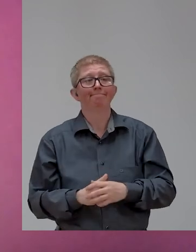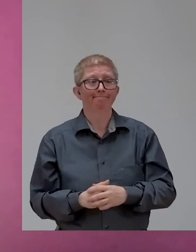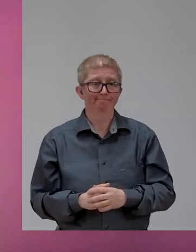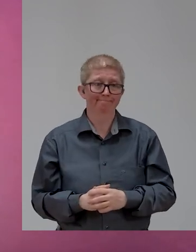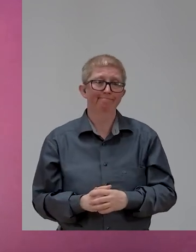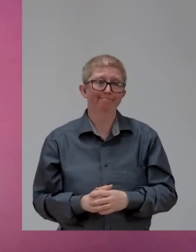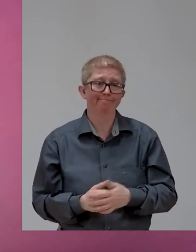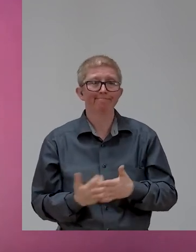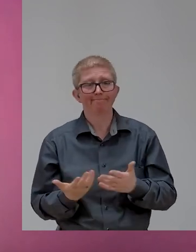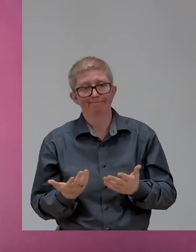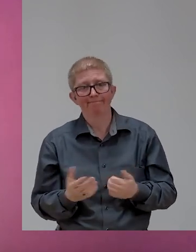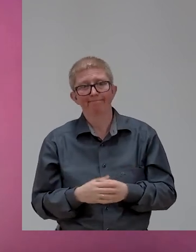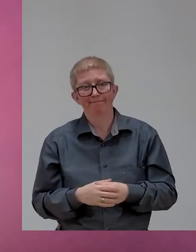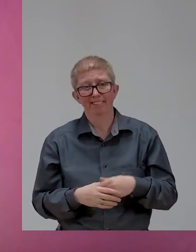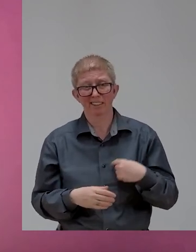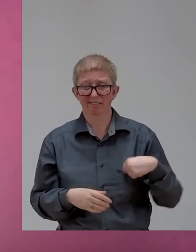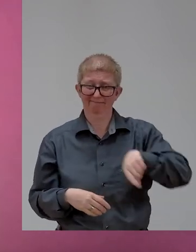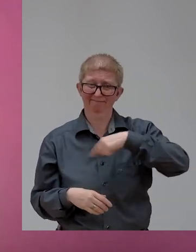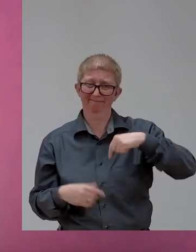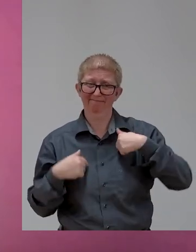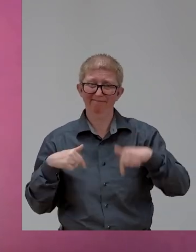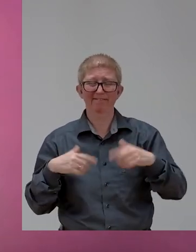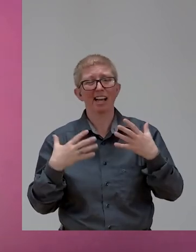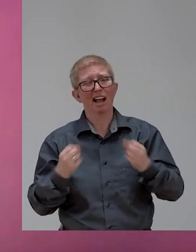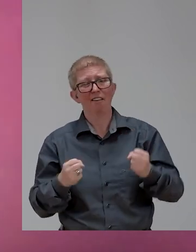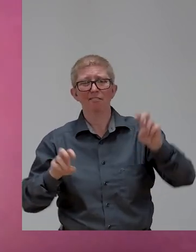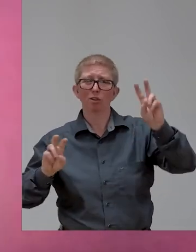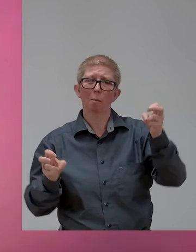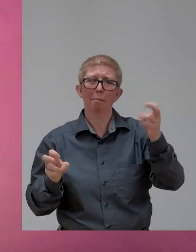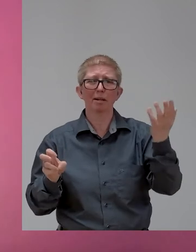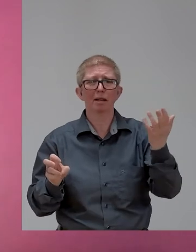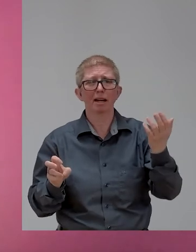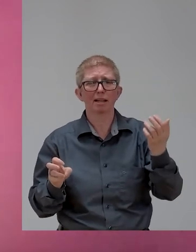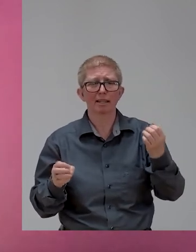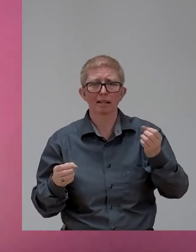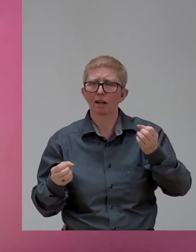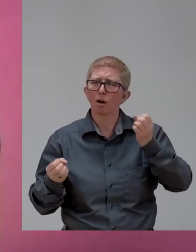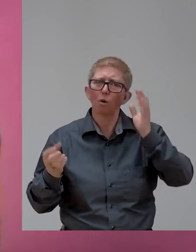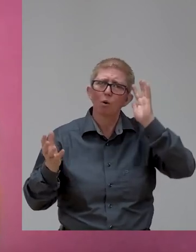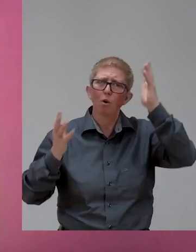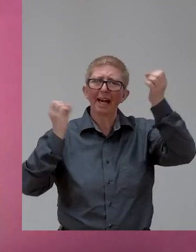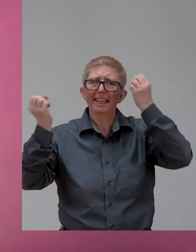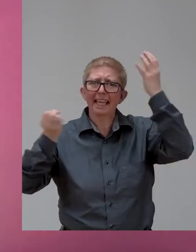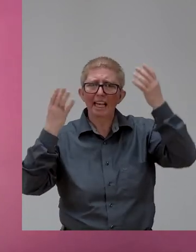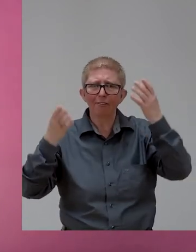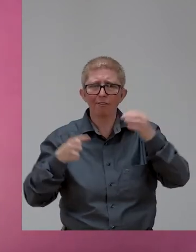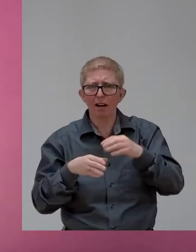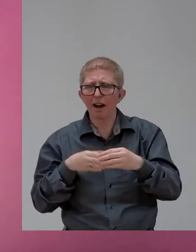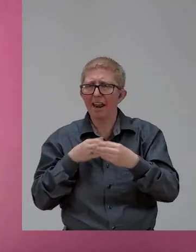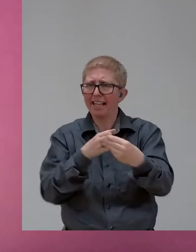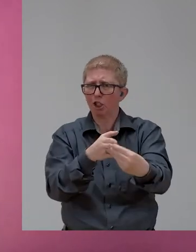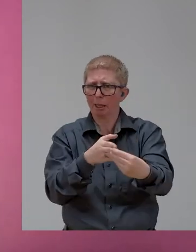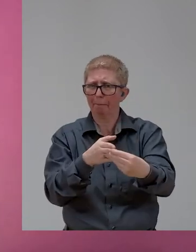run this thing called creative leadership. And in that we talk about three modes of action that come from head, heart and hand.